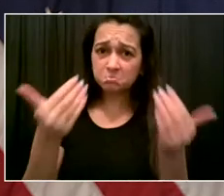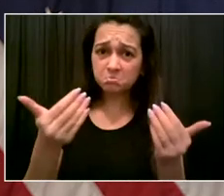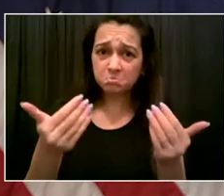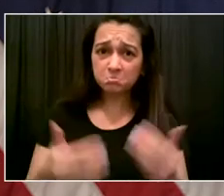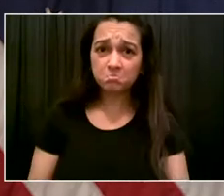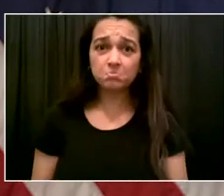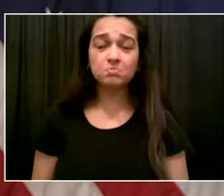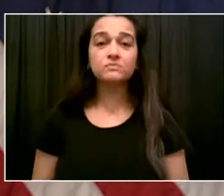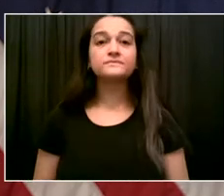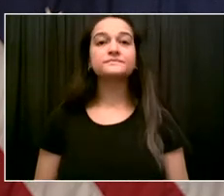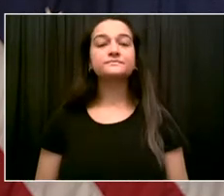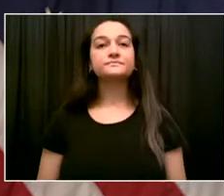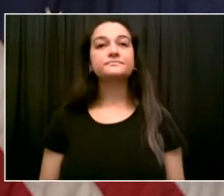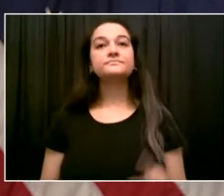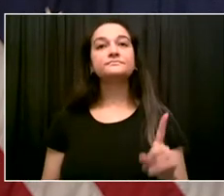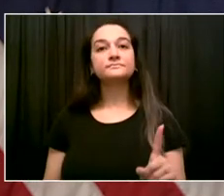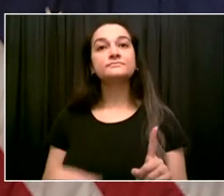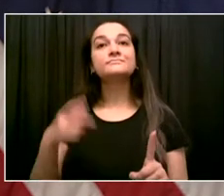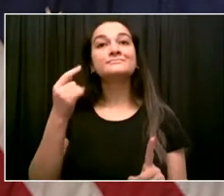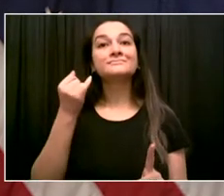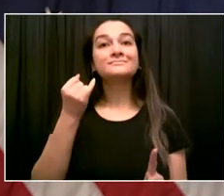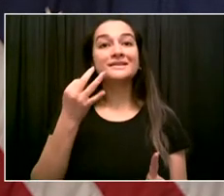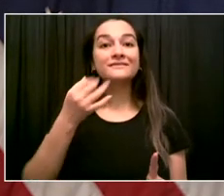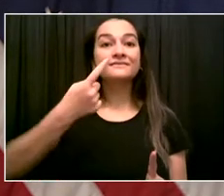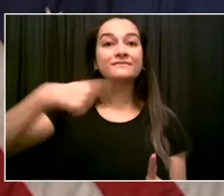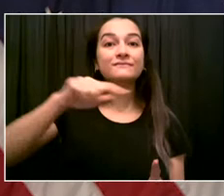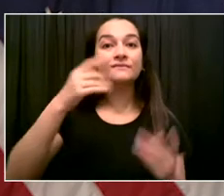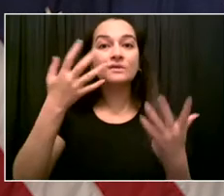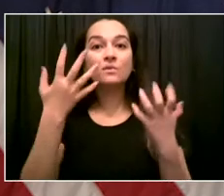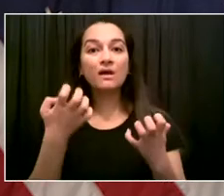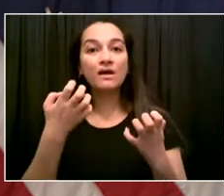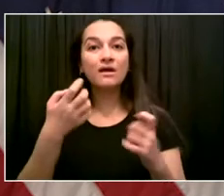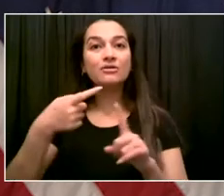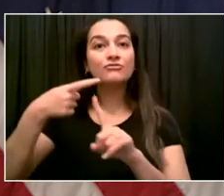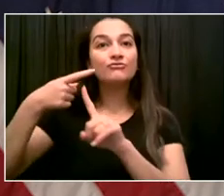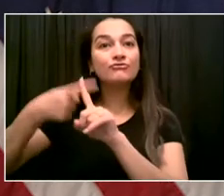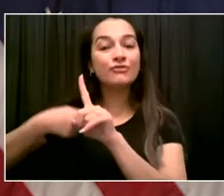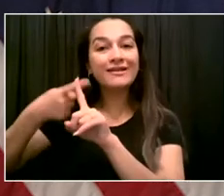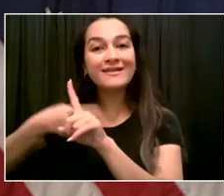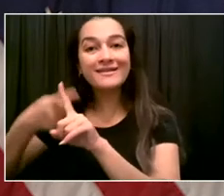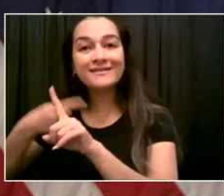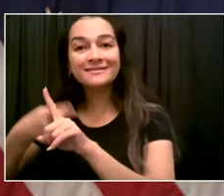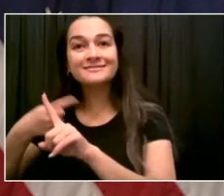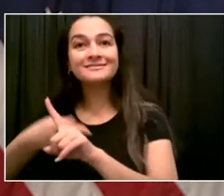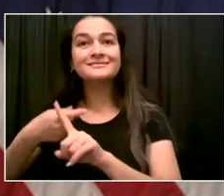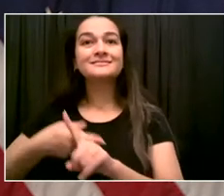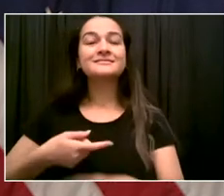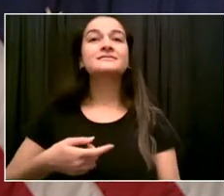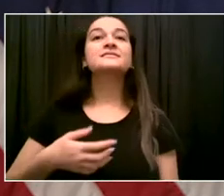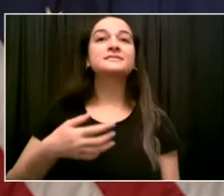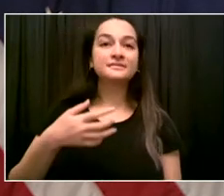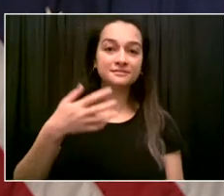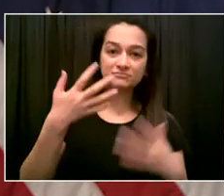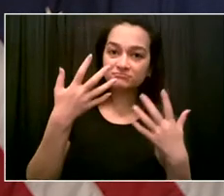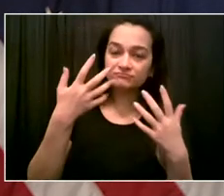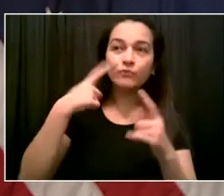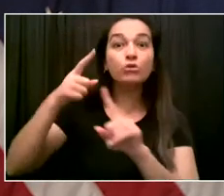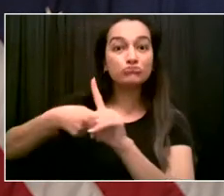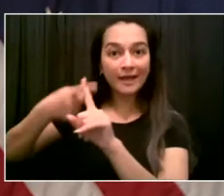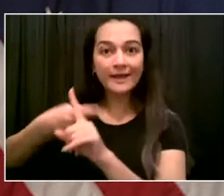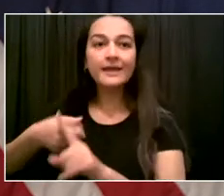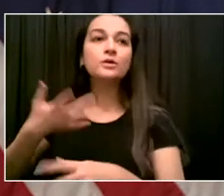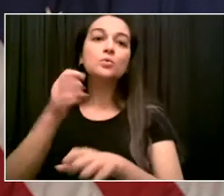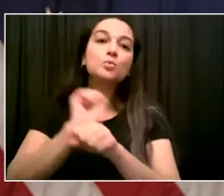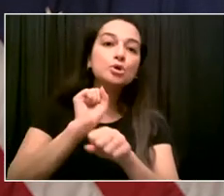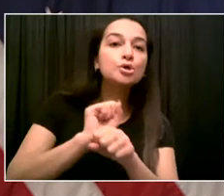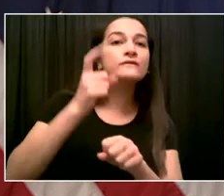the New York State Excluded Workers Fund. If you are applying for these services, you may utilize the